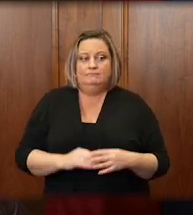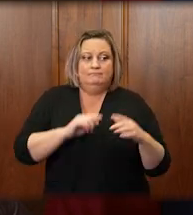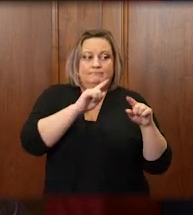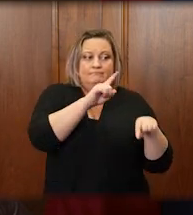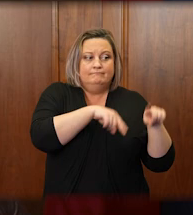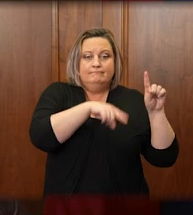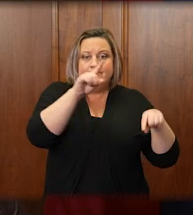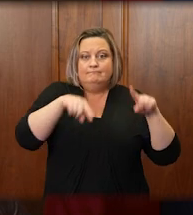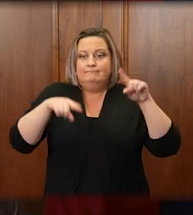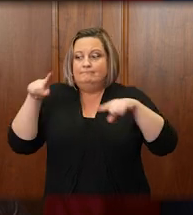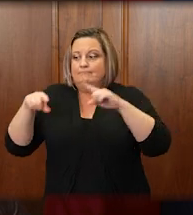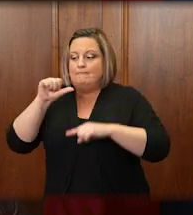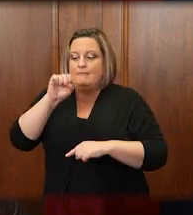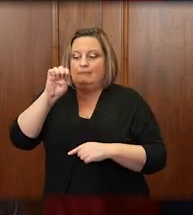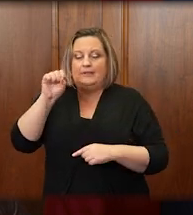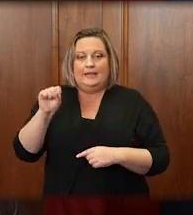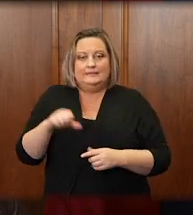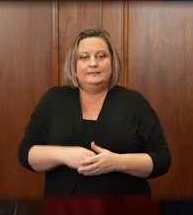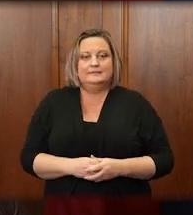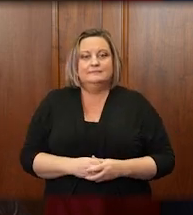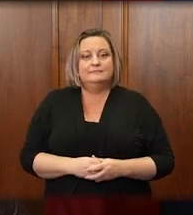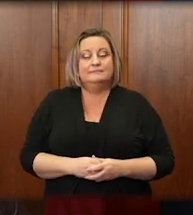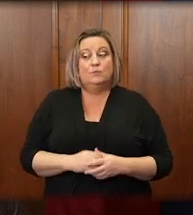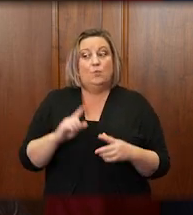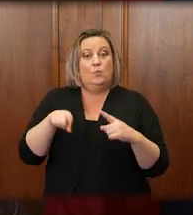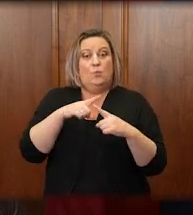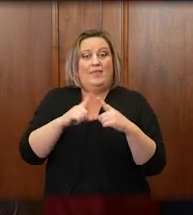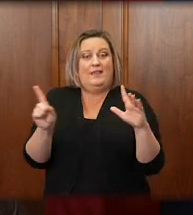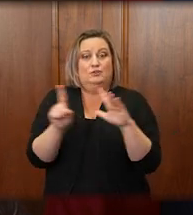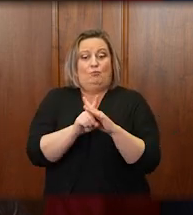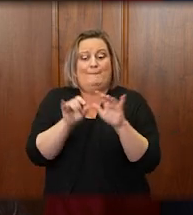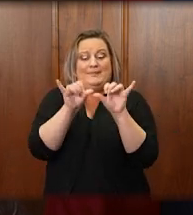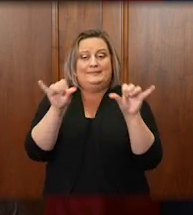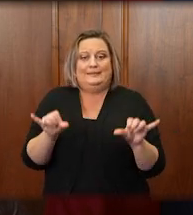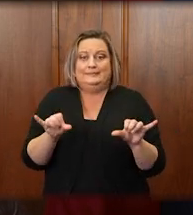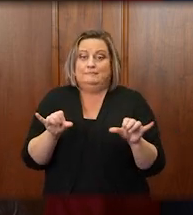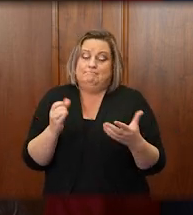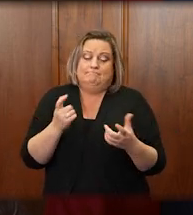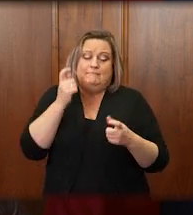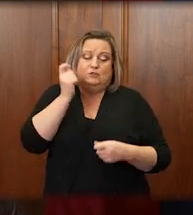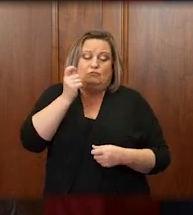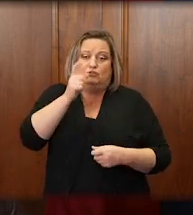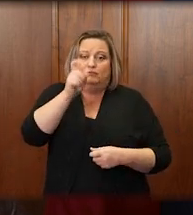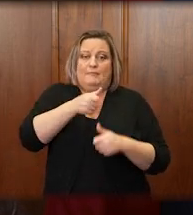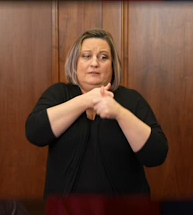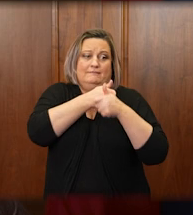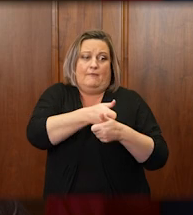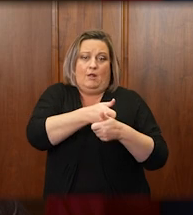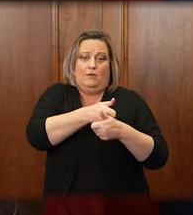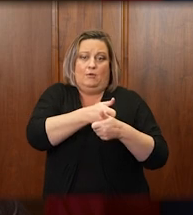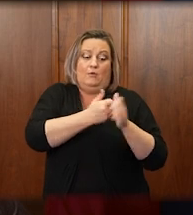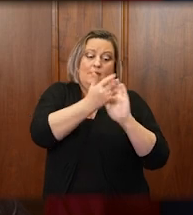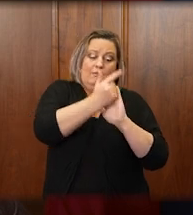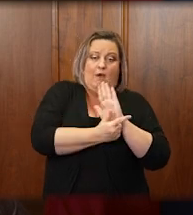cases hit our system, judges have no option but to resolve them in accordance with the law and the Constitution.